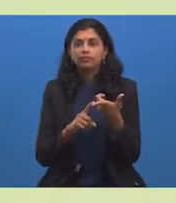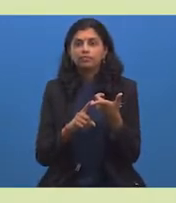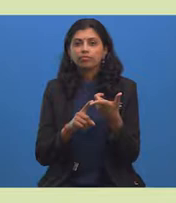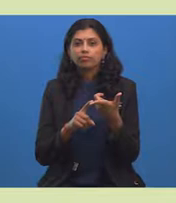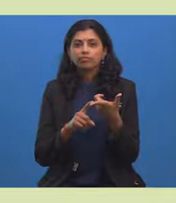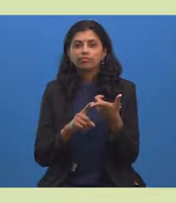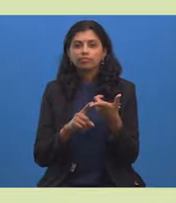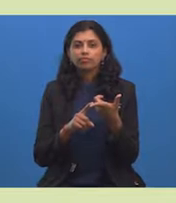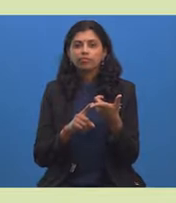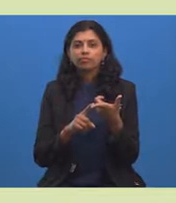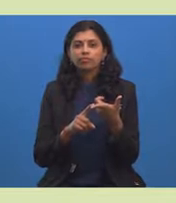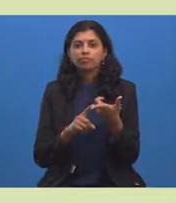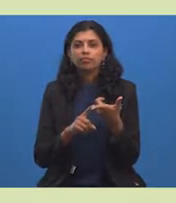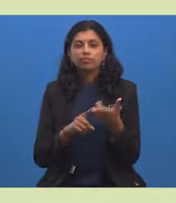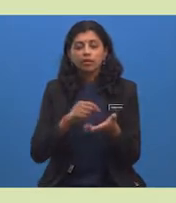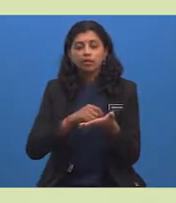10.